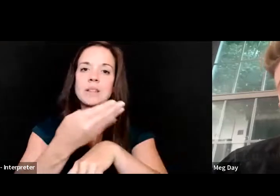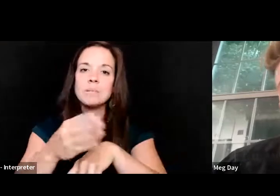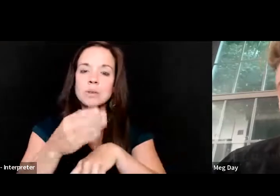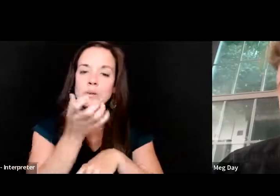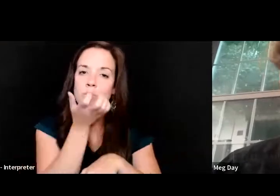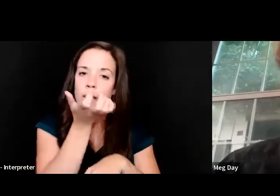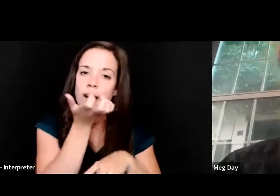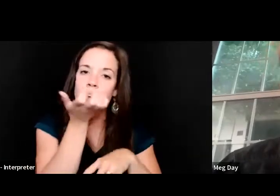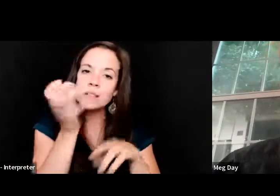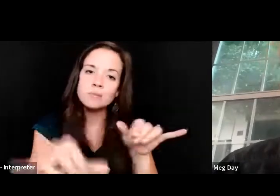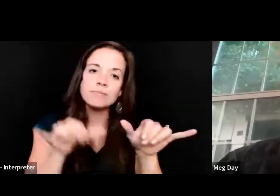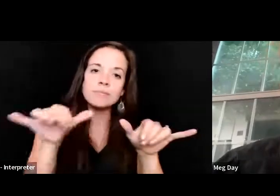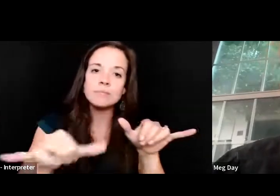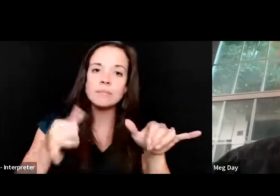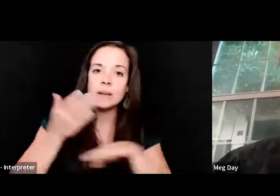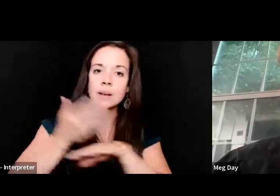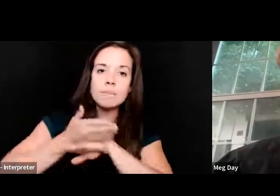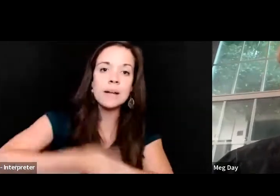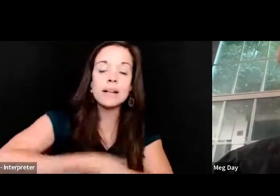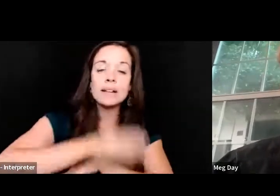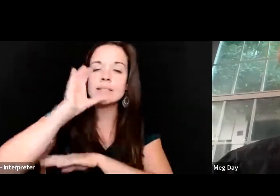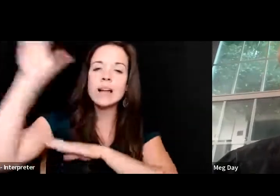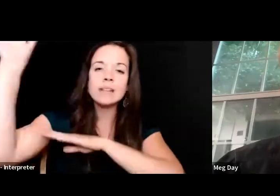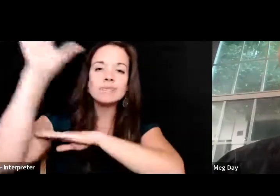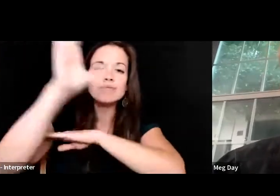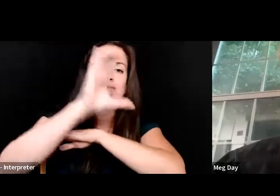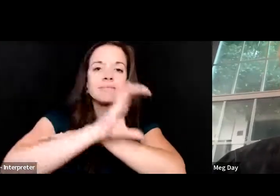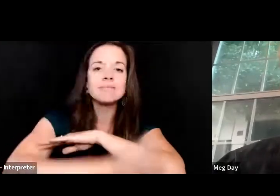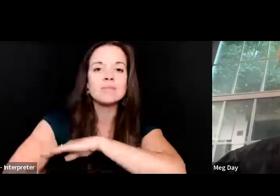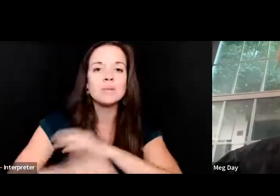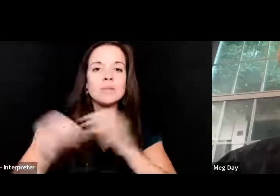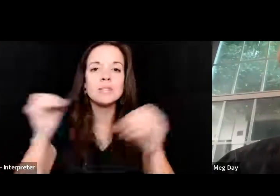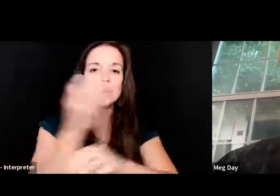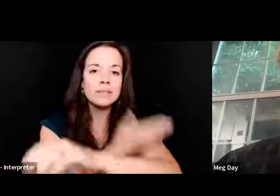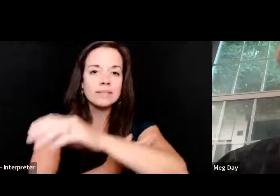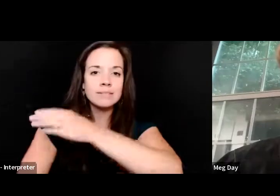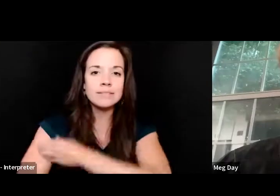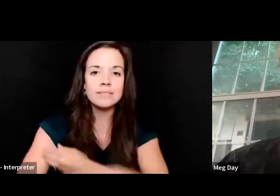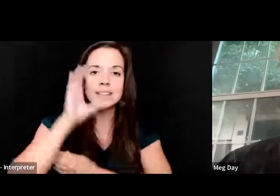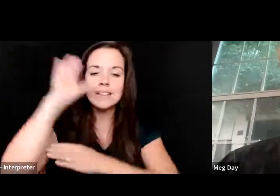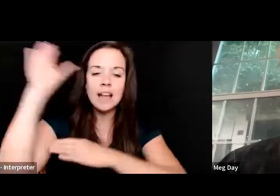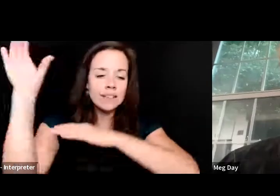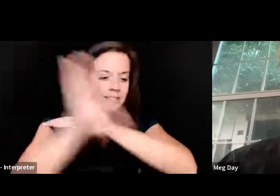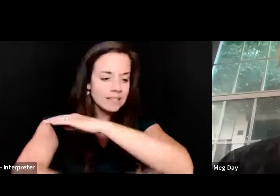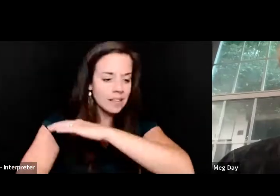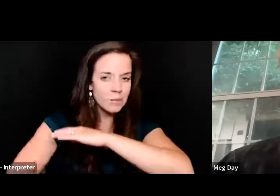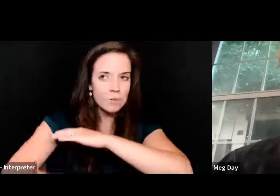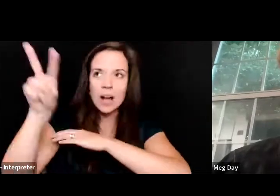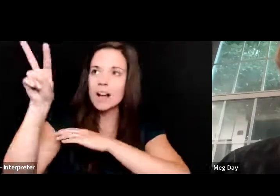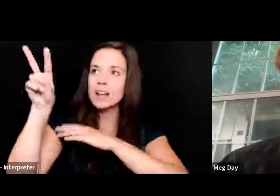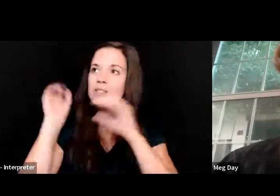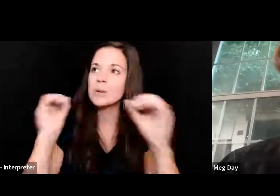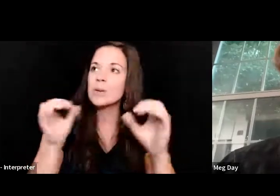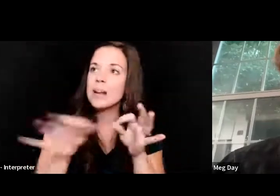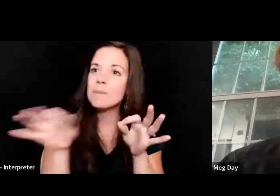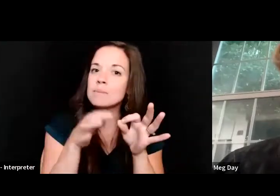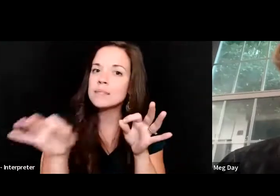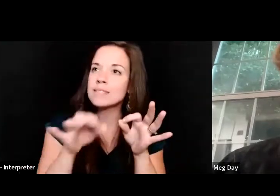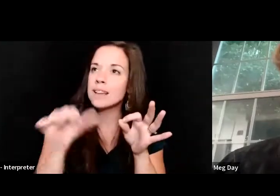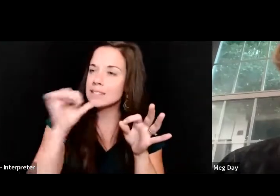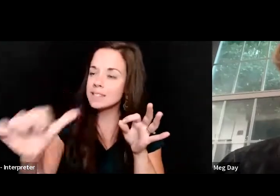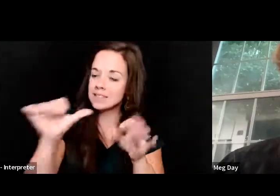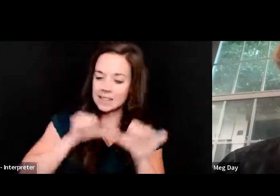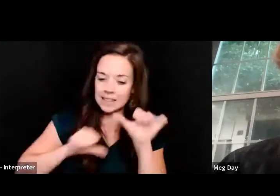sundown without sleeves. The sunset, one thing we can watch that won't require captioning and isn't each other.